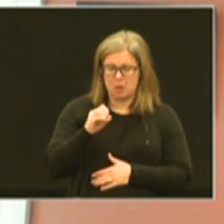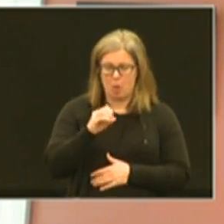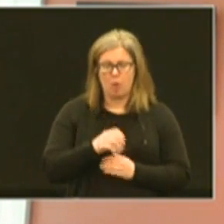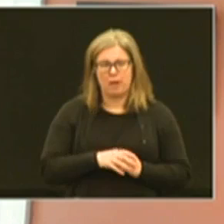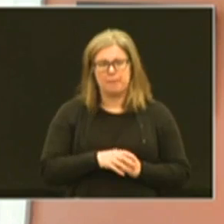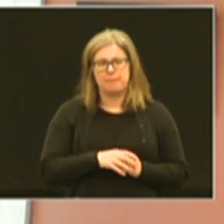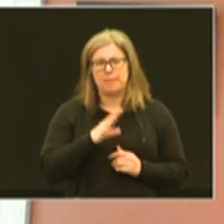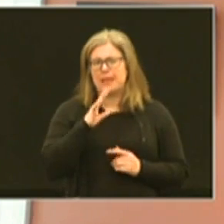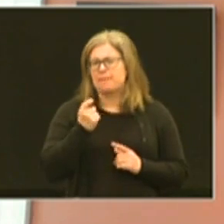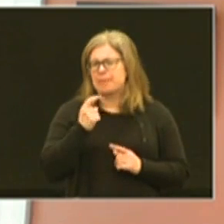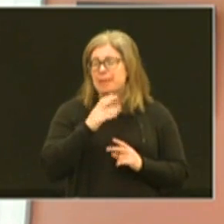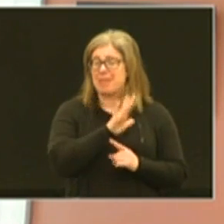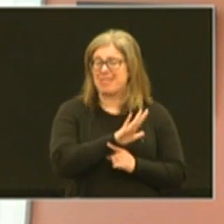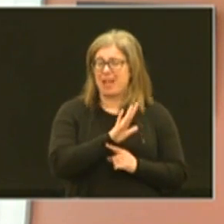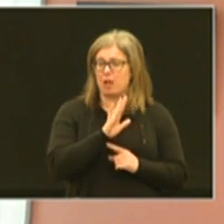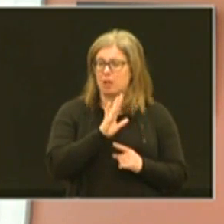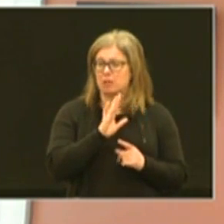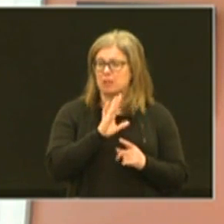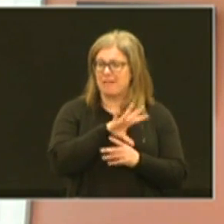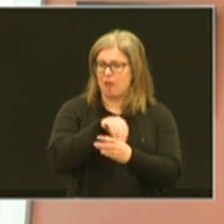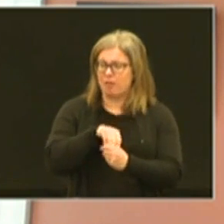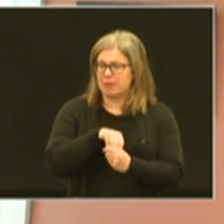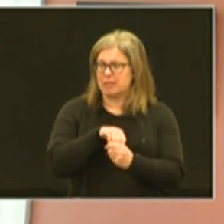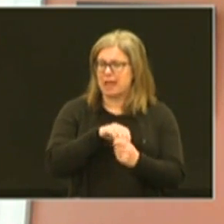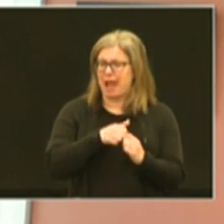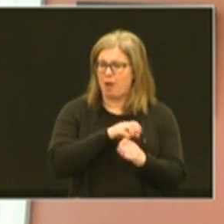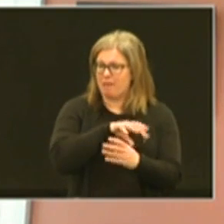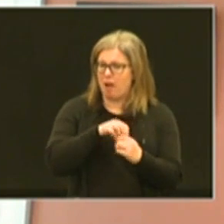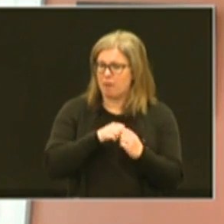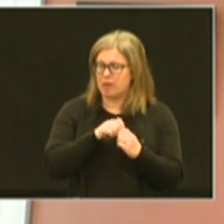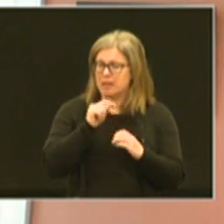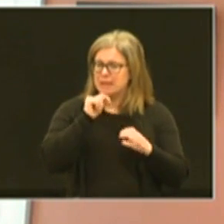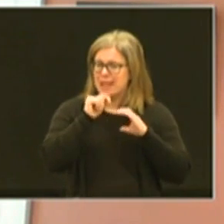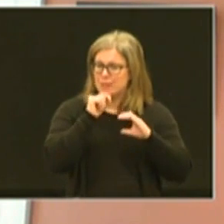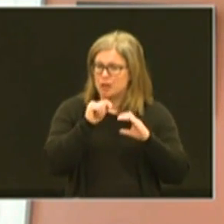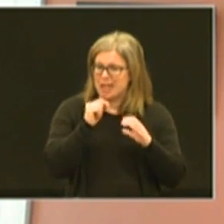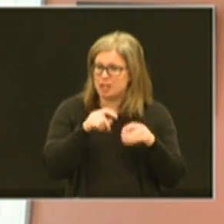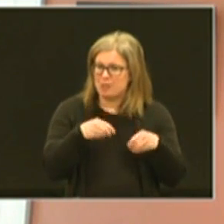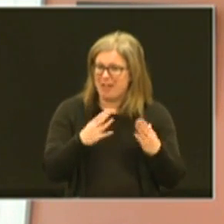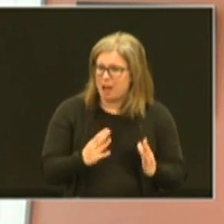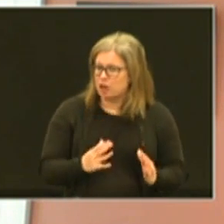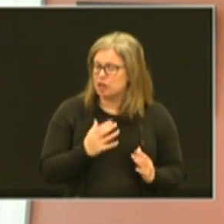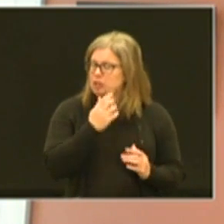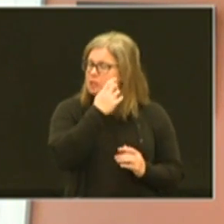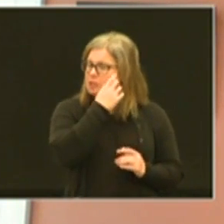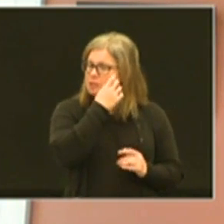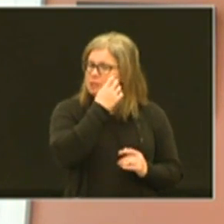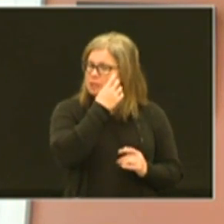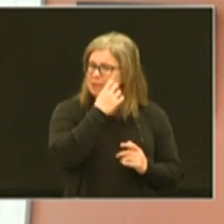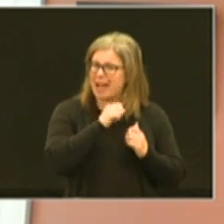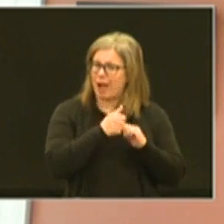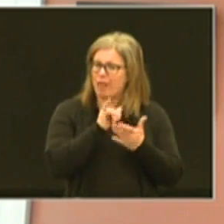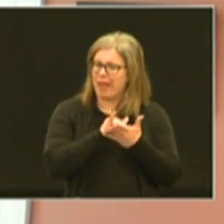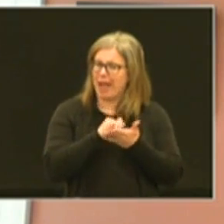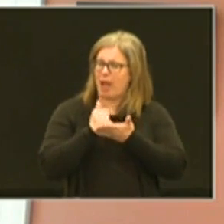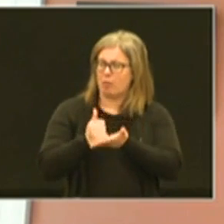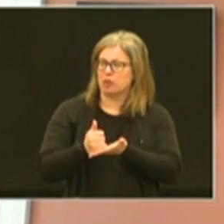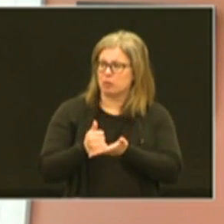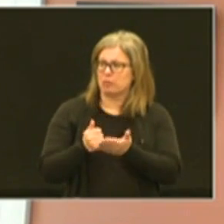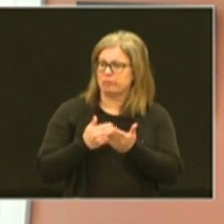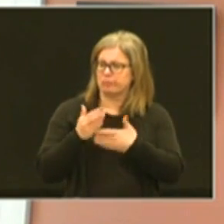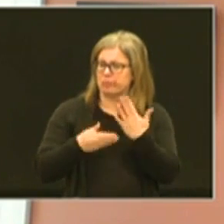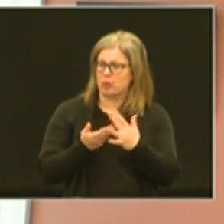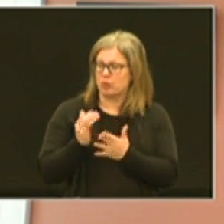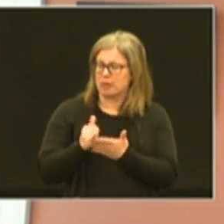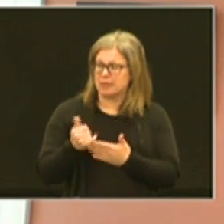talk a little bit about their involvement and how we got involved with the telecommunication providers and how that helped you guys get